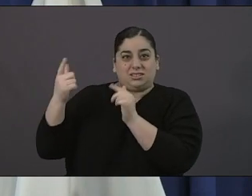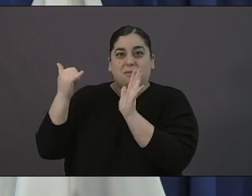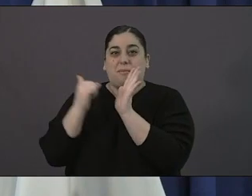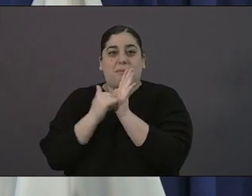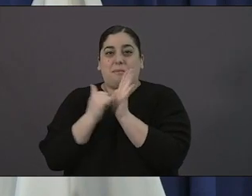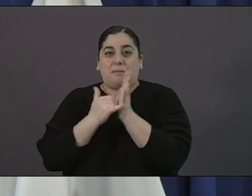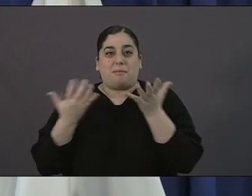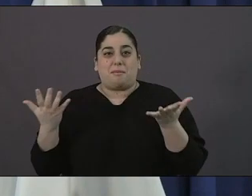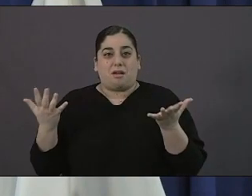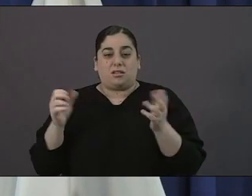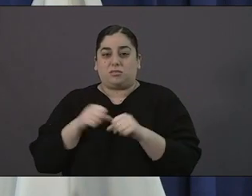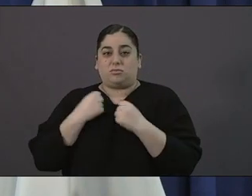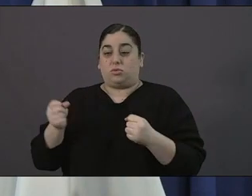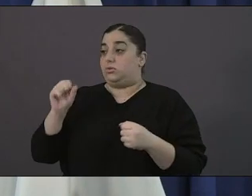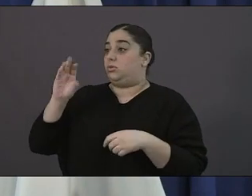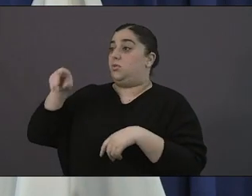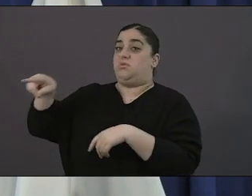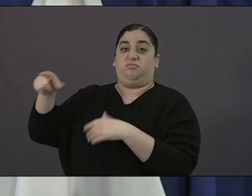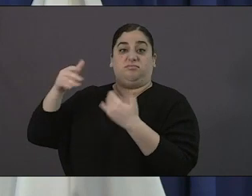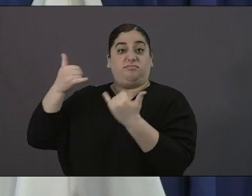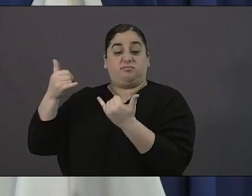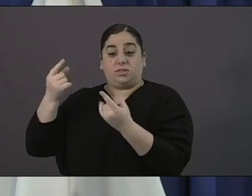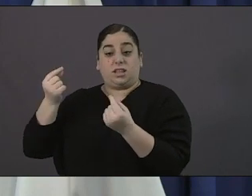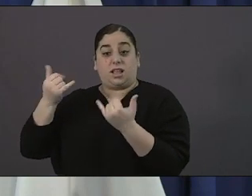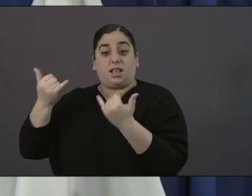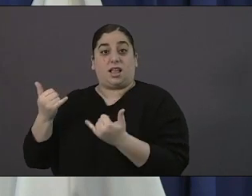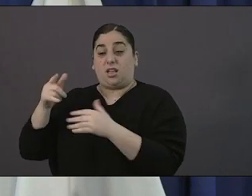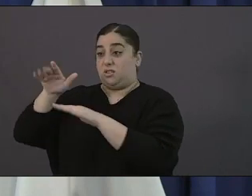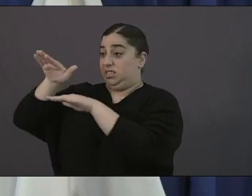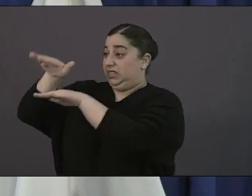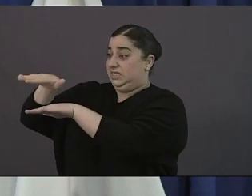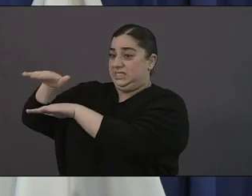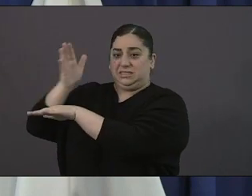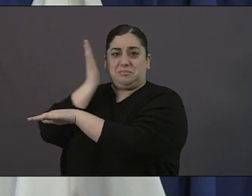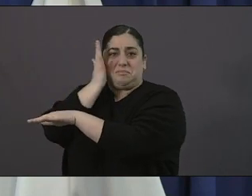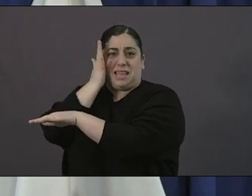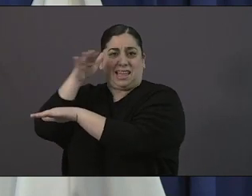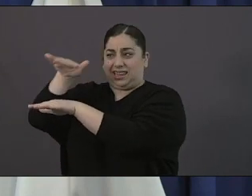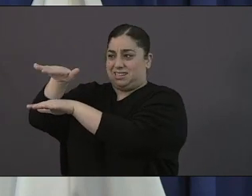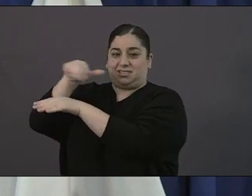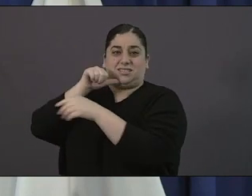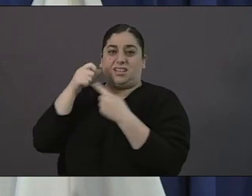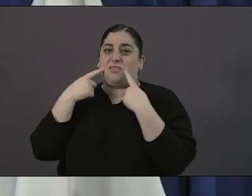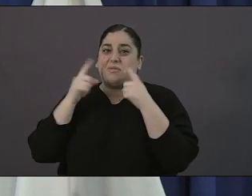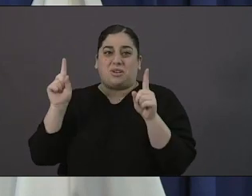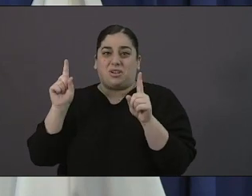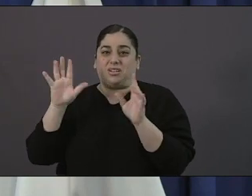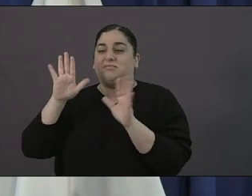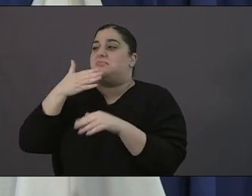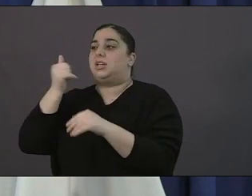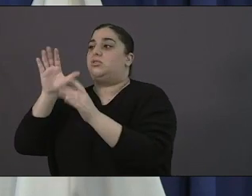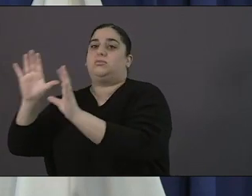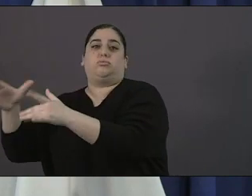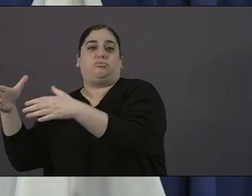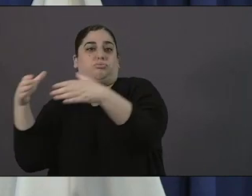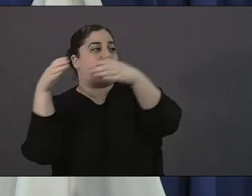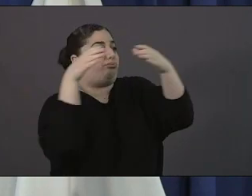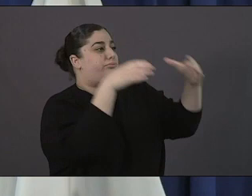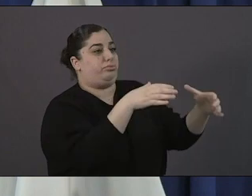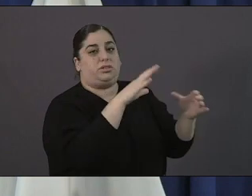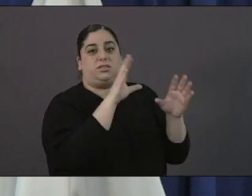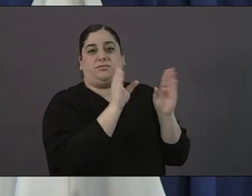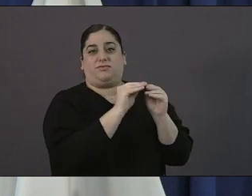happening there but it did not offer the space that we needed and so that phase with Alpha Project Father Joe's Villages